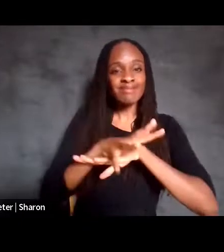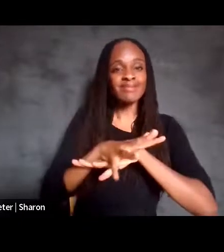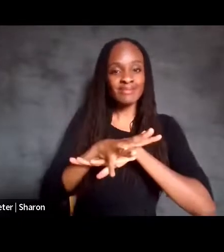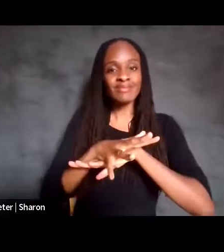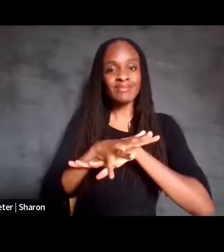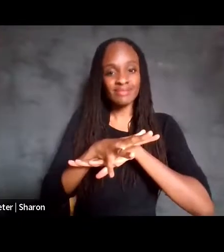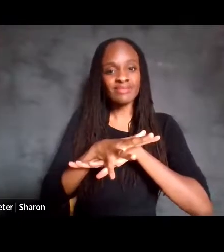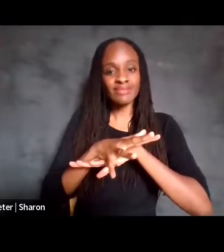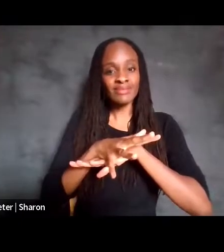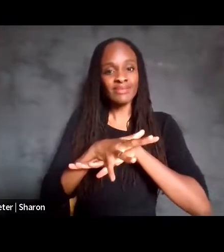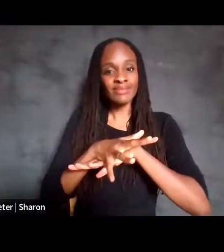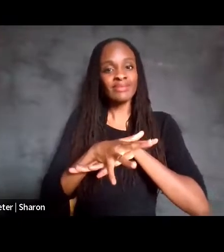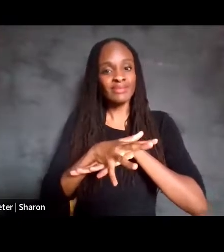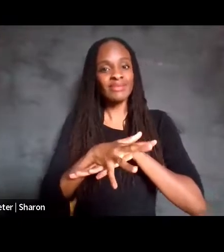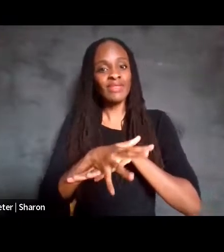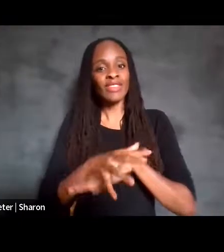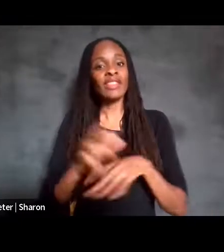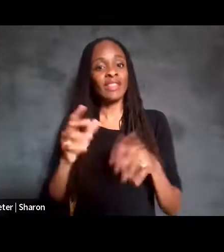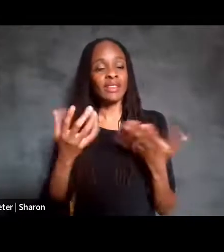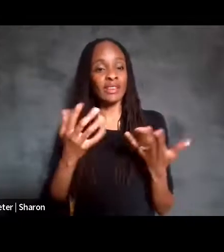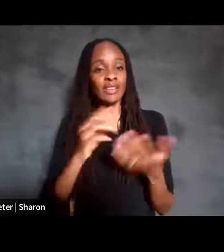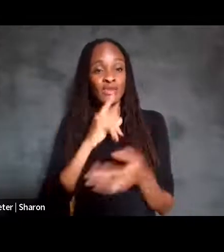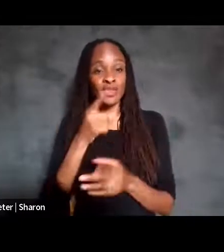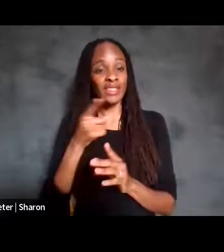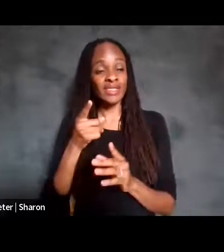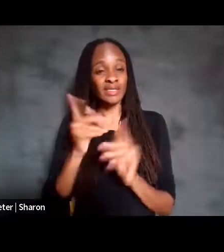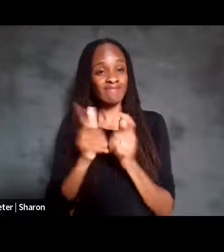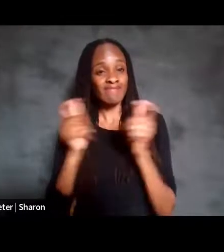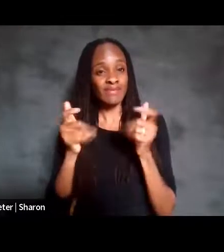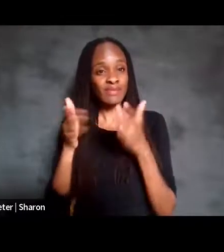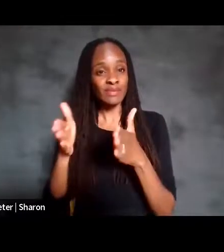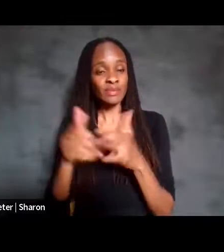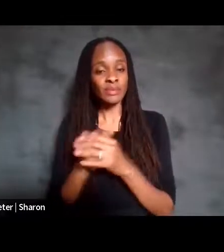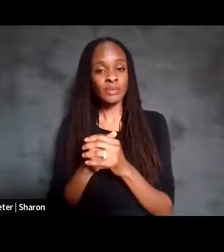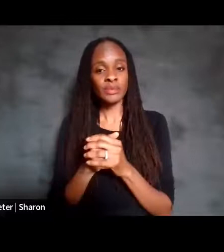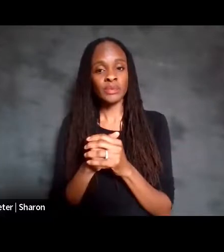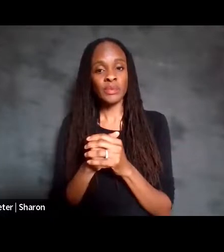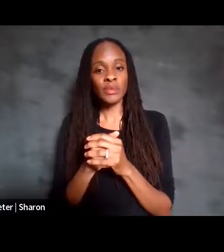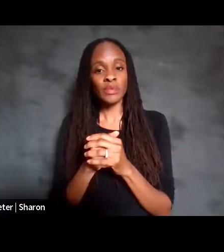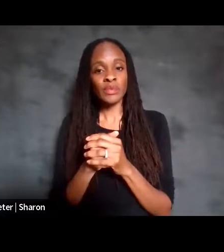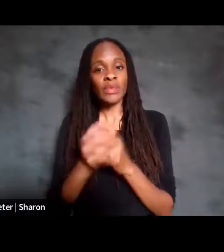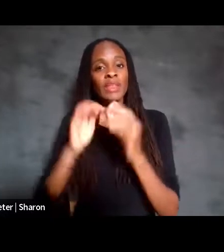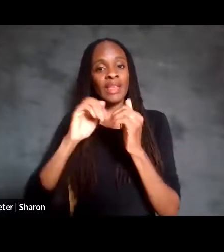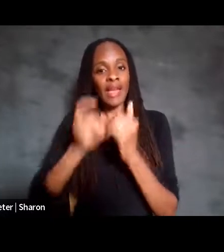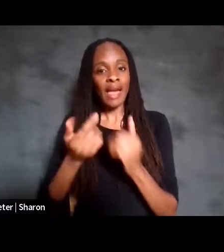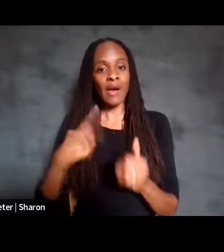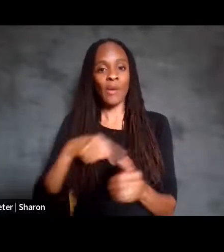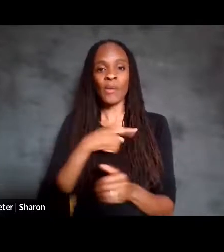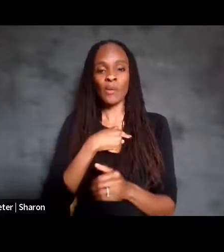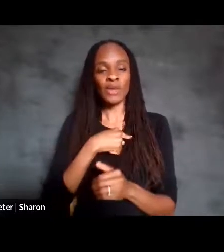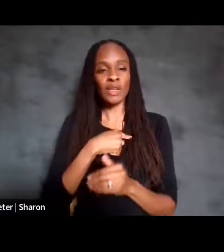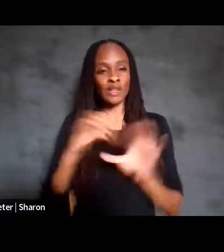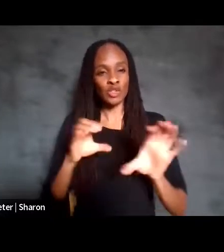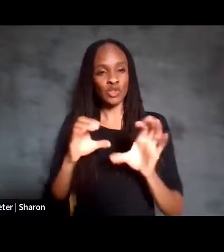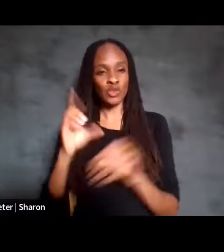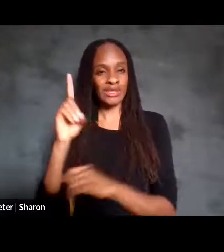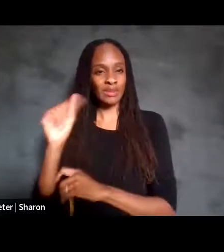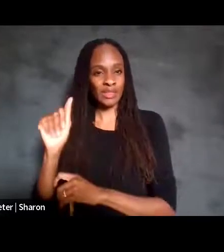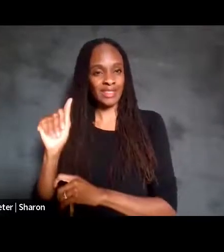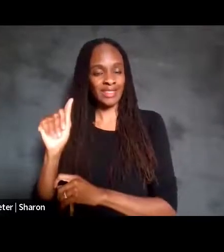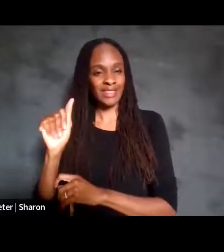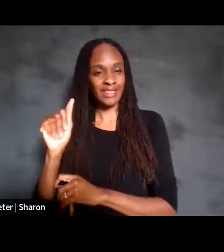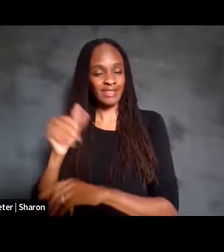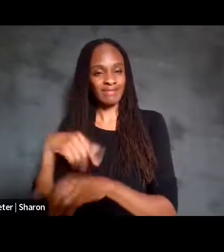but consequential ways, how we frame and do the disability justice and public